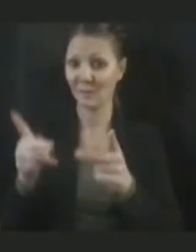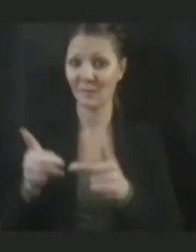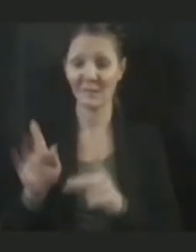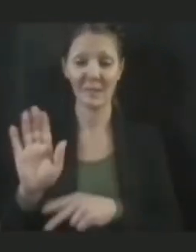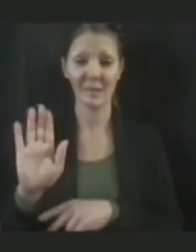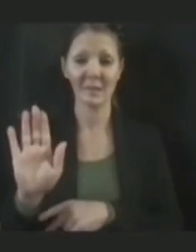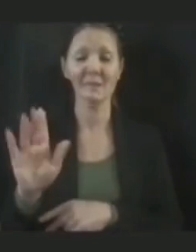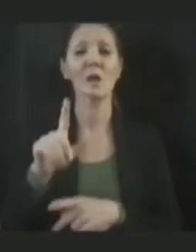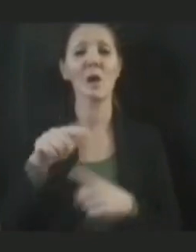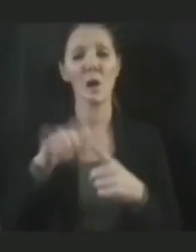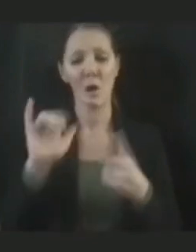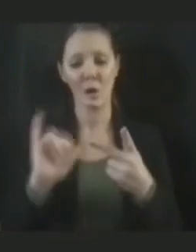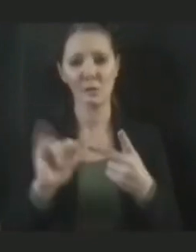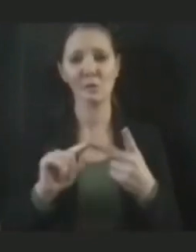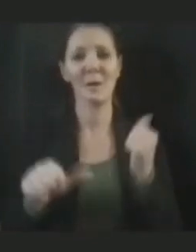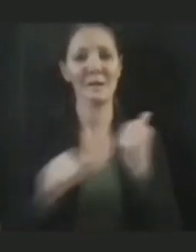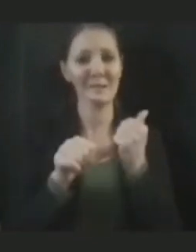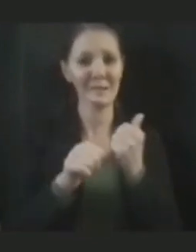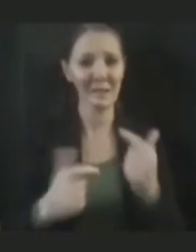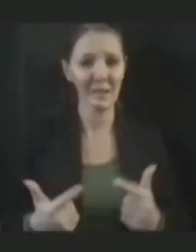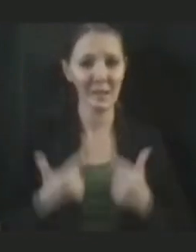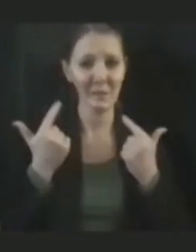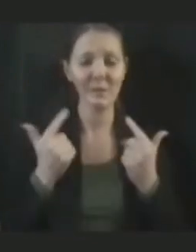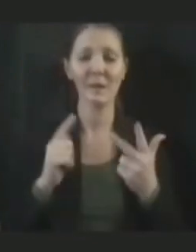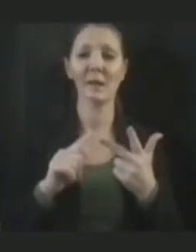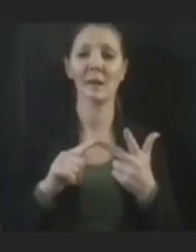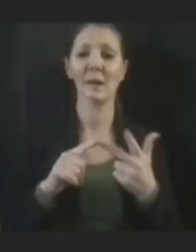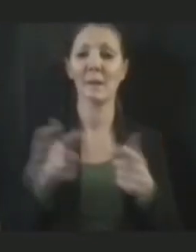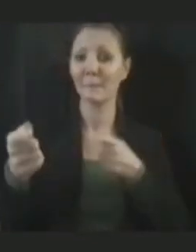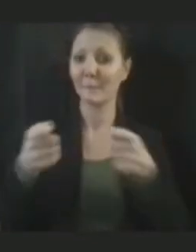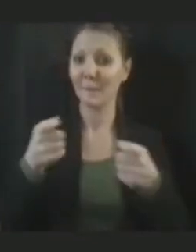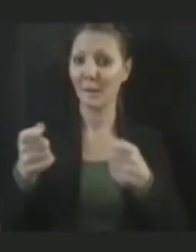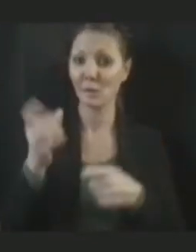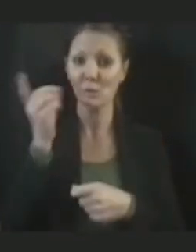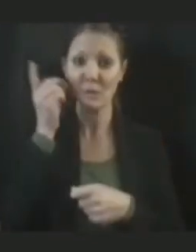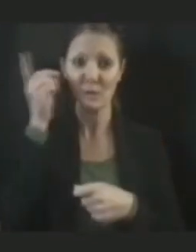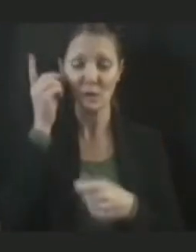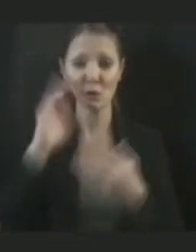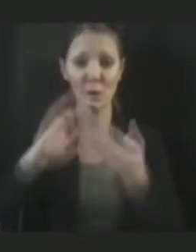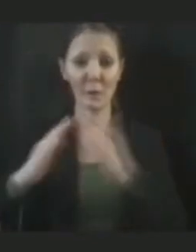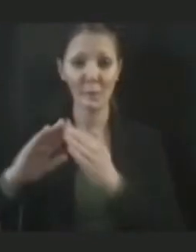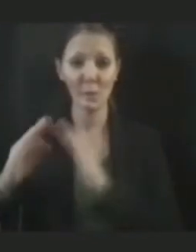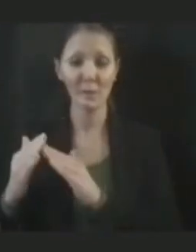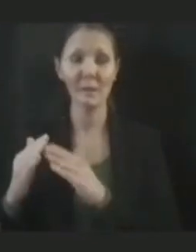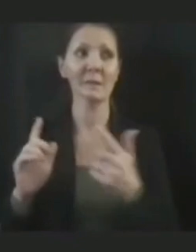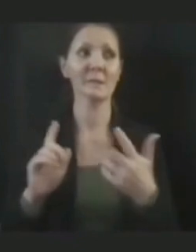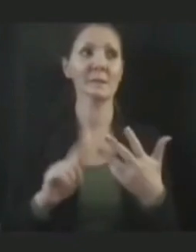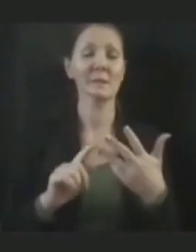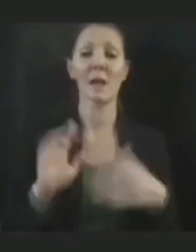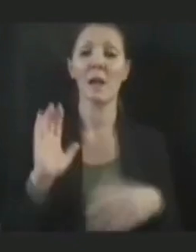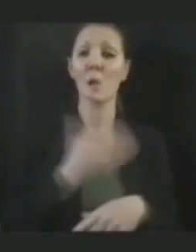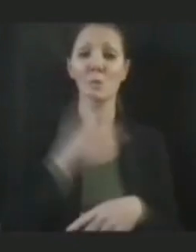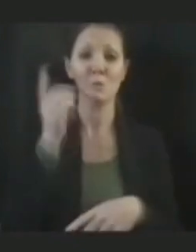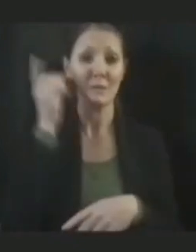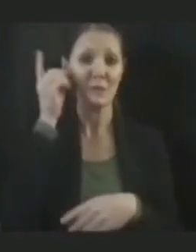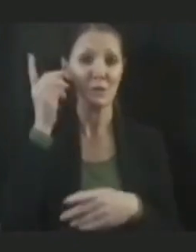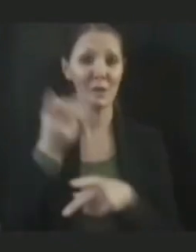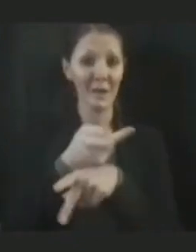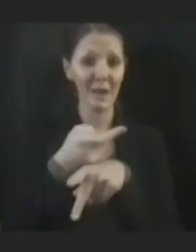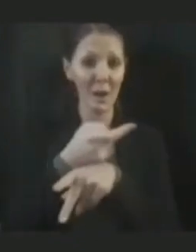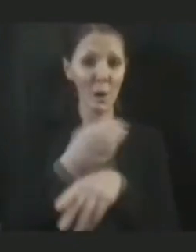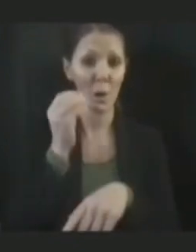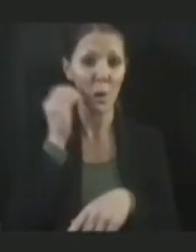assisted living and managed residential communities. It includes our residential care homes,